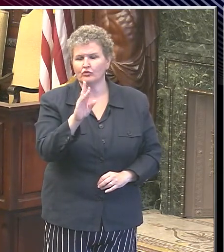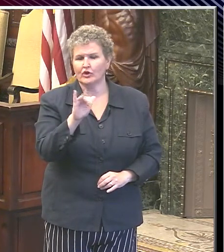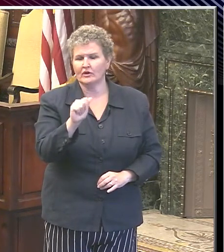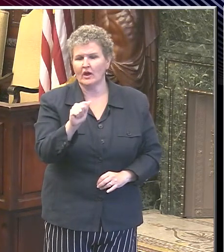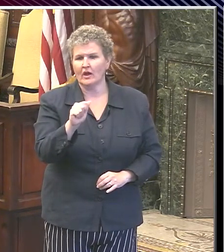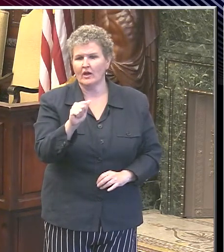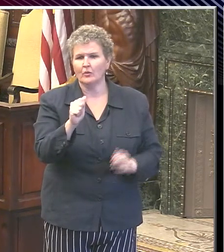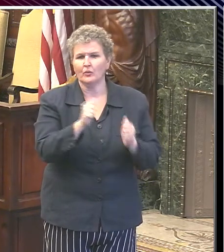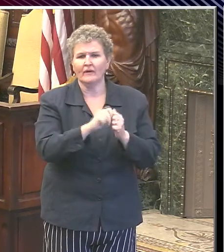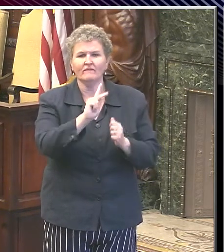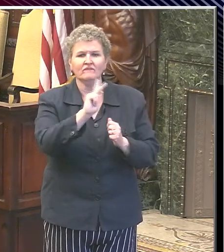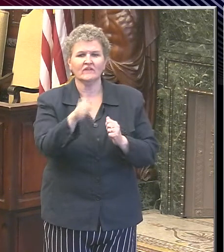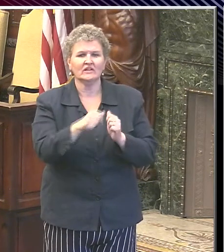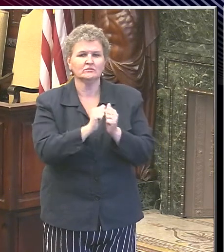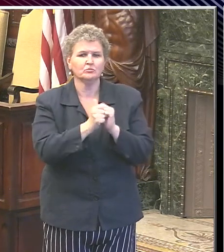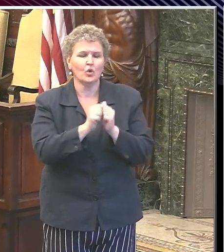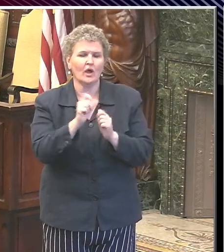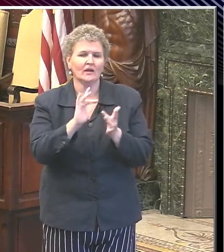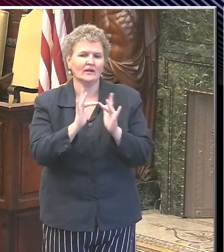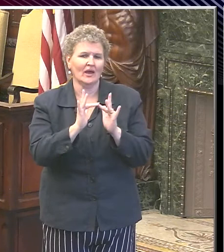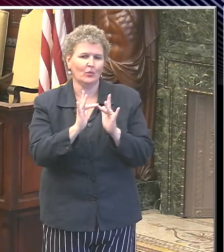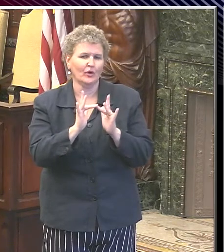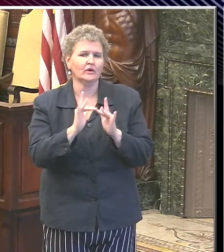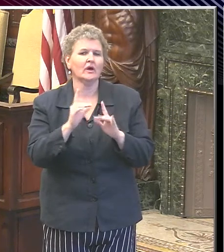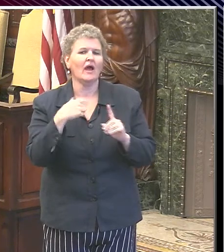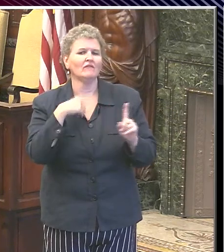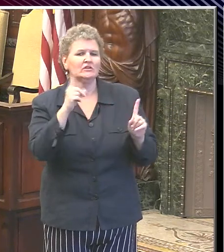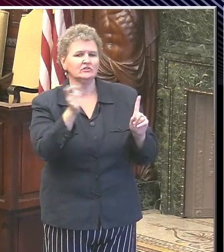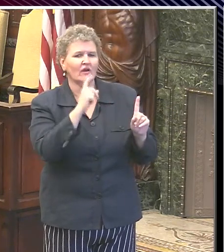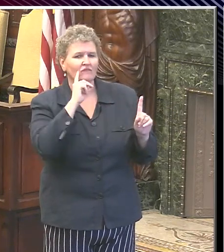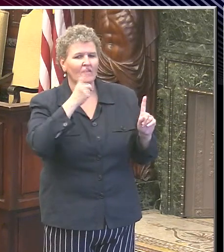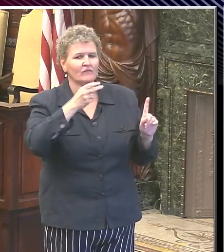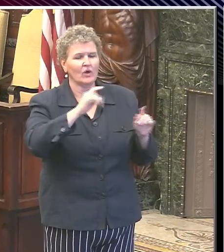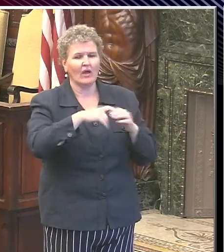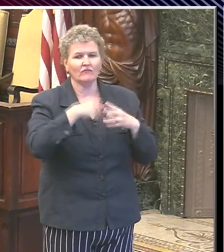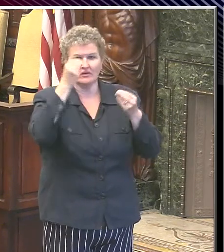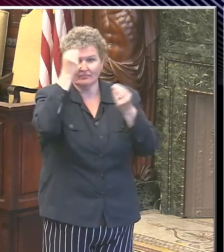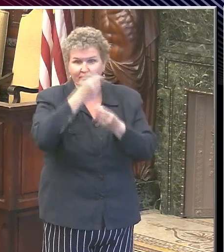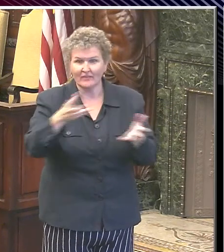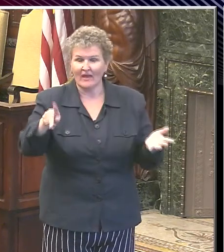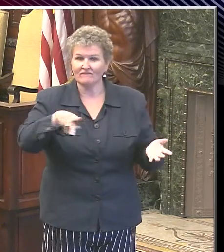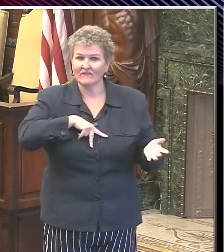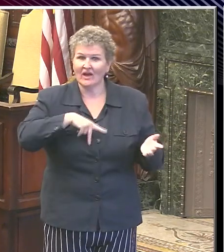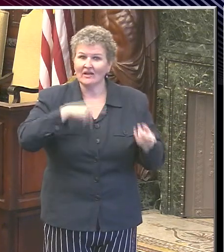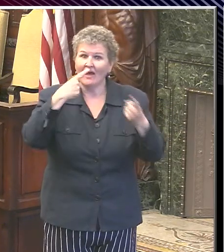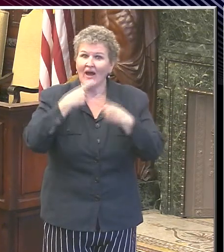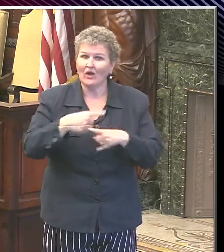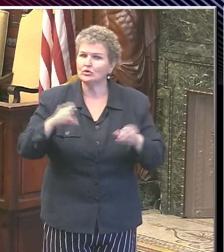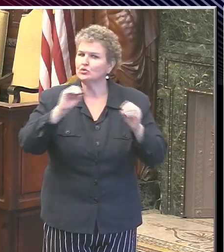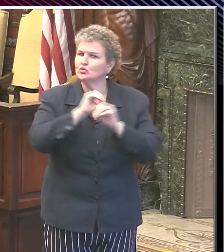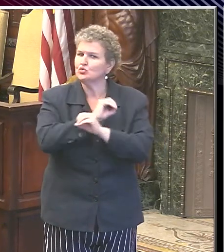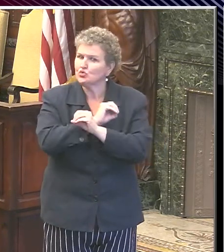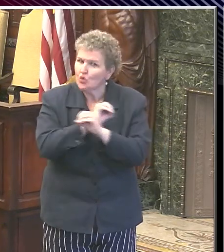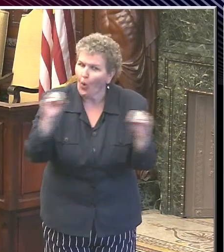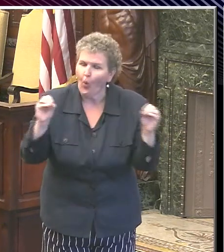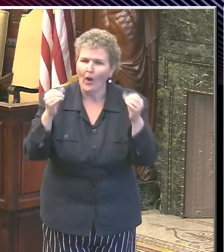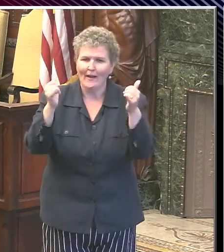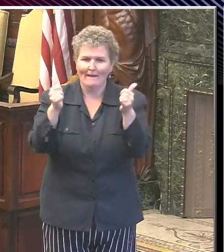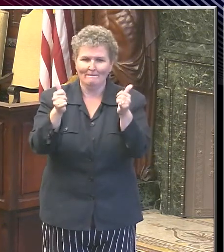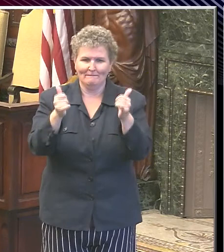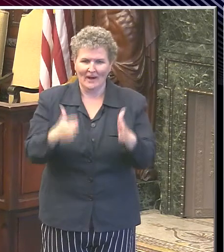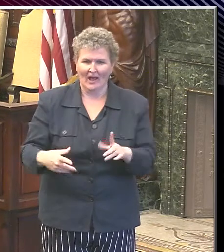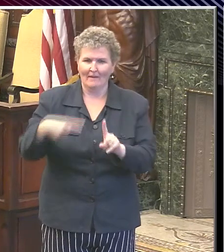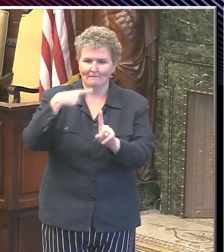Dr. Farley, this is a question for you. The Phillies came out today. None of the players have had their tested